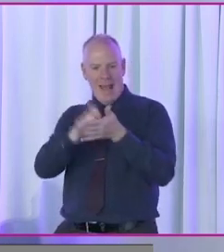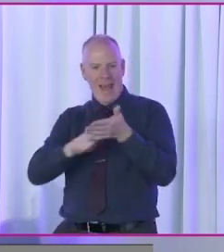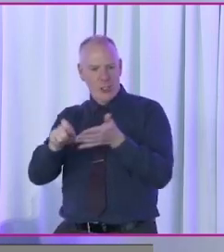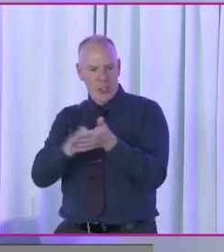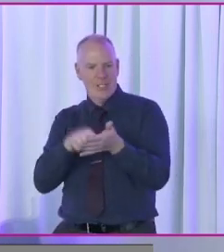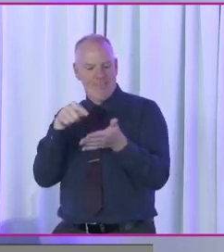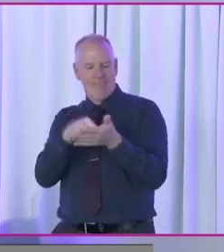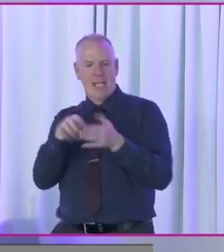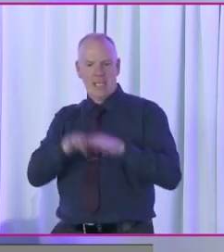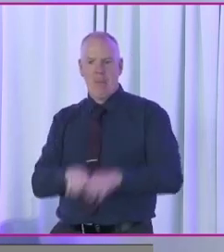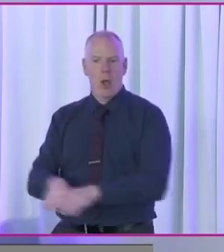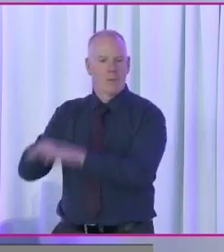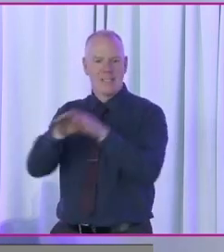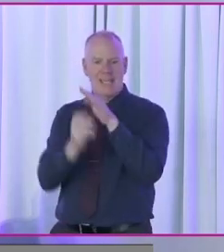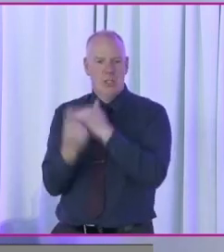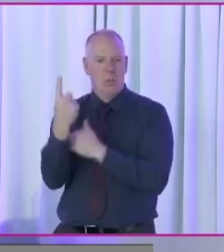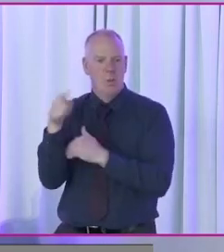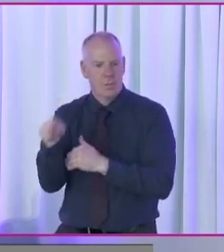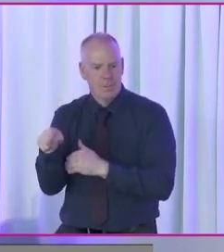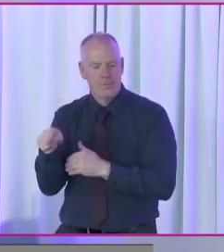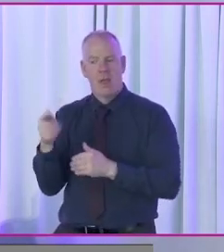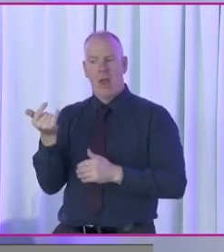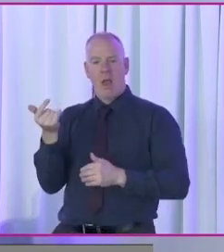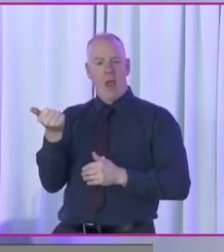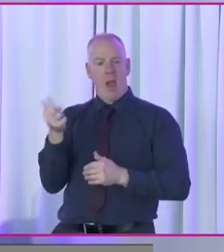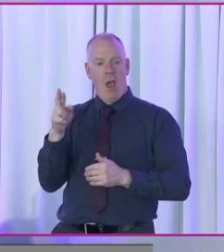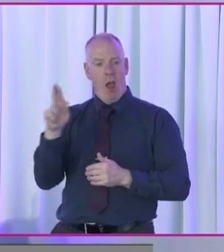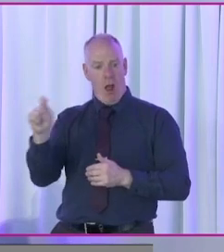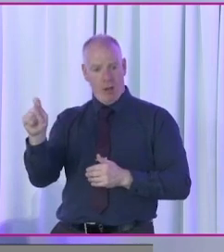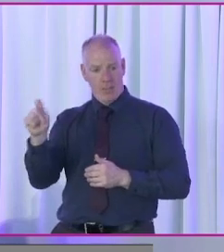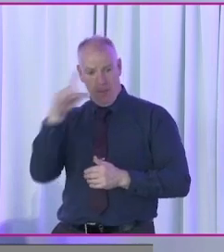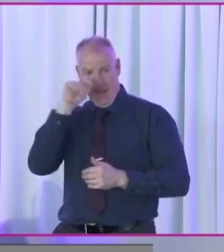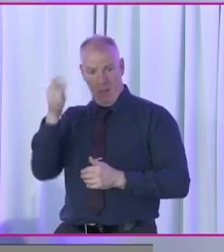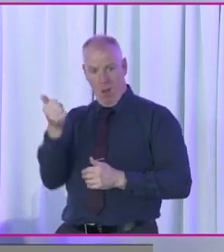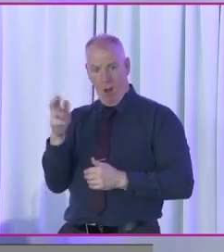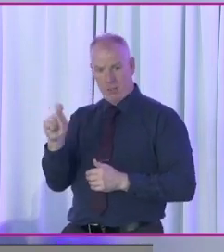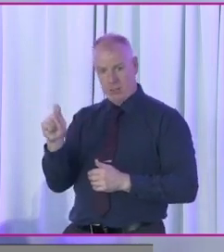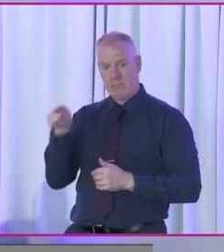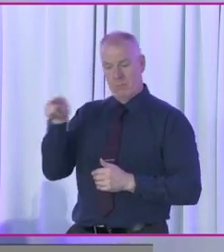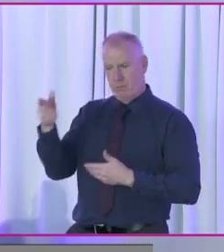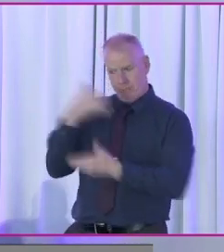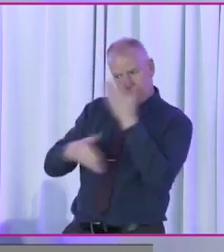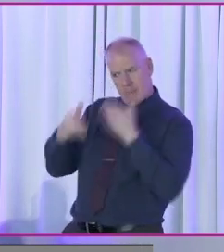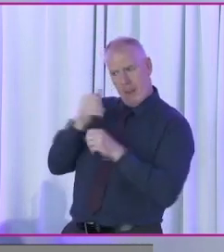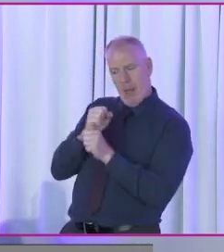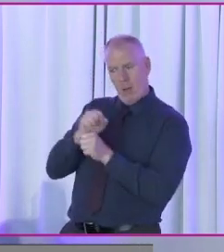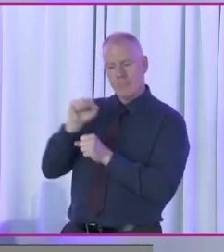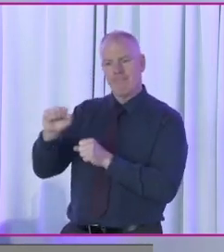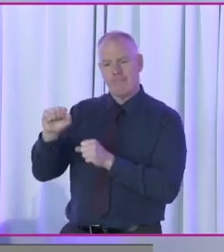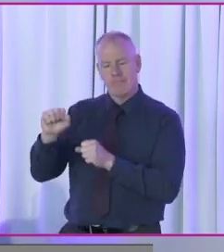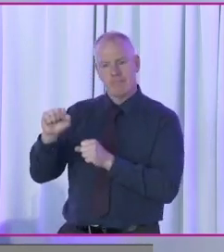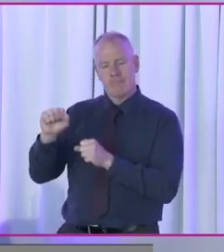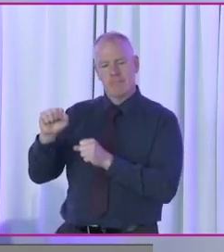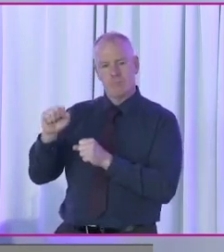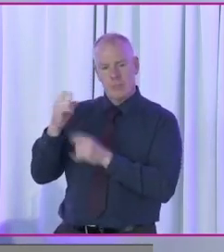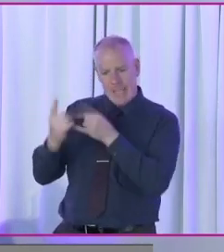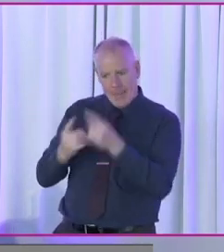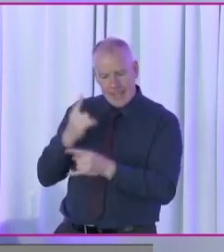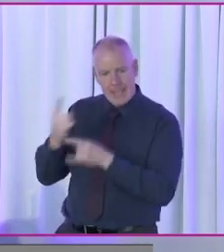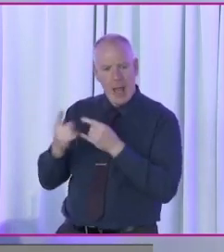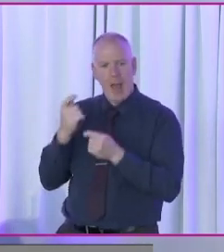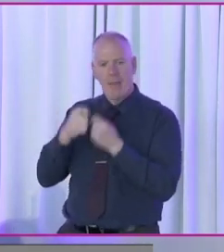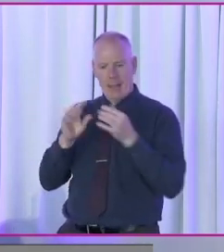democracy matters. So Art is going to tell us a little bit about that, and I suppose we'll tie in what we've heard so far